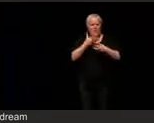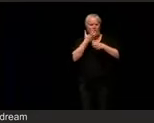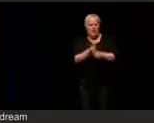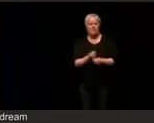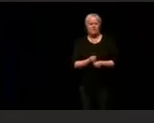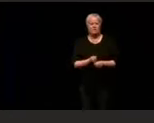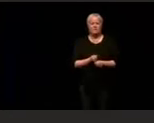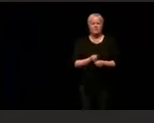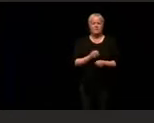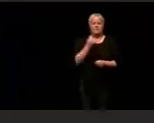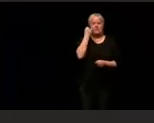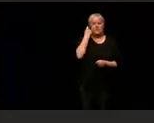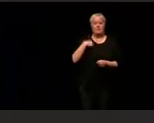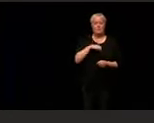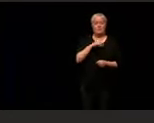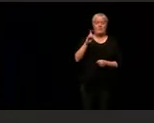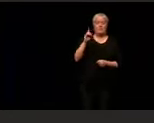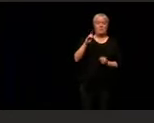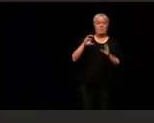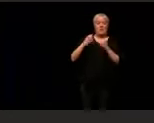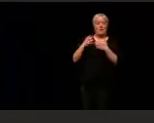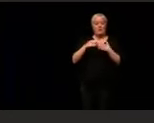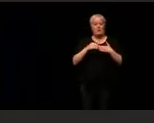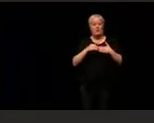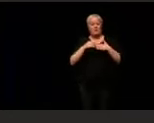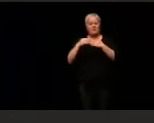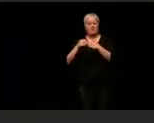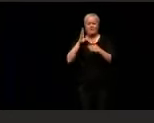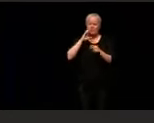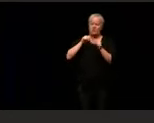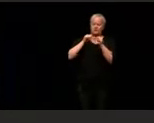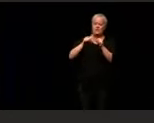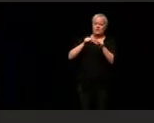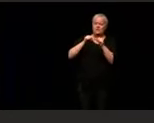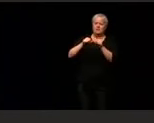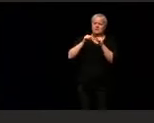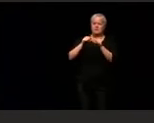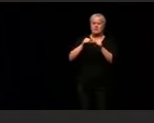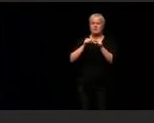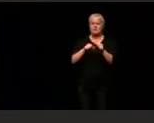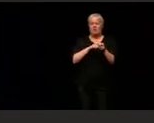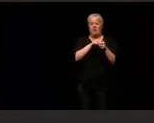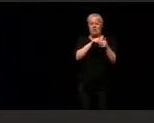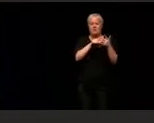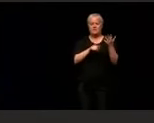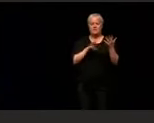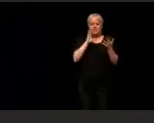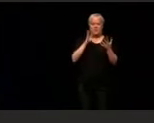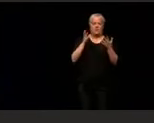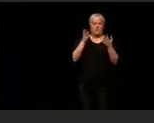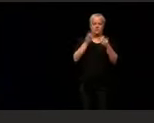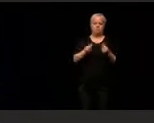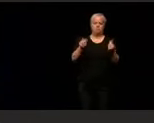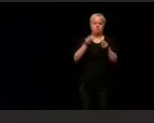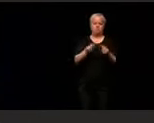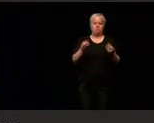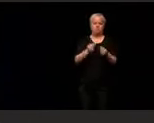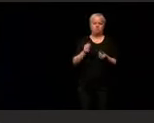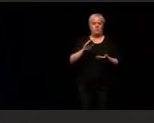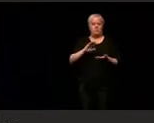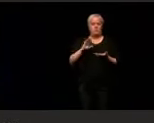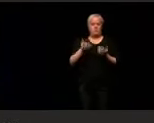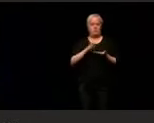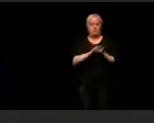continue to fight through the turbulence and come out stronger on the other side. Because the Democratic Party,